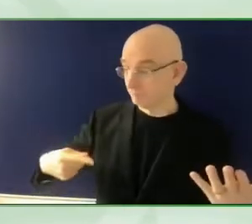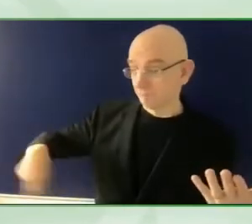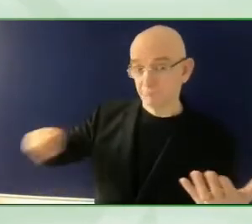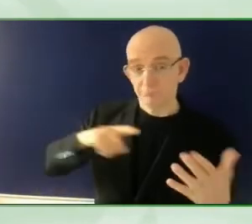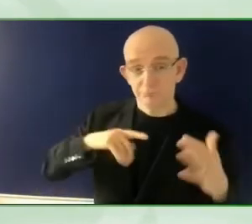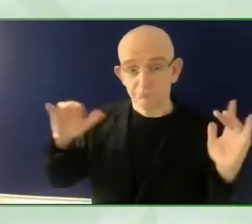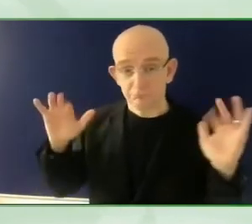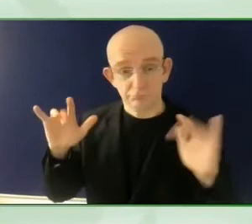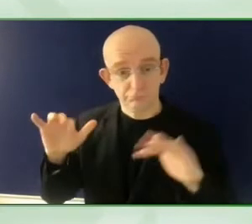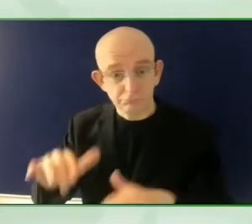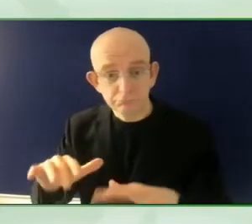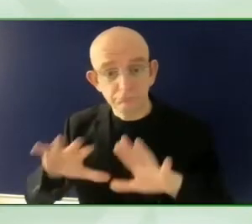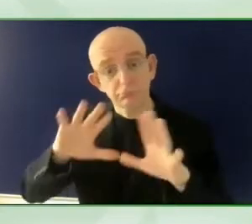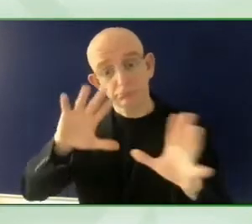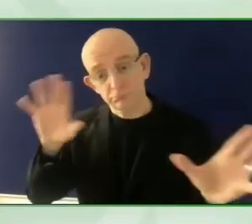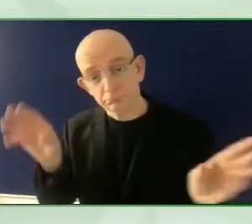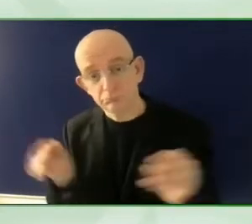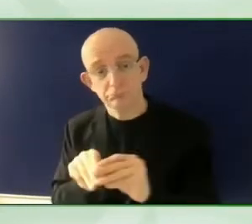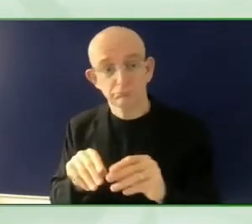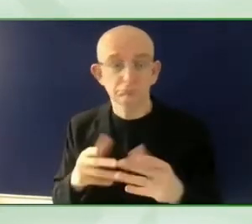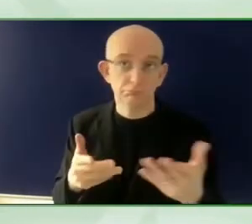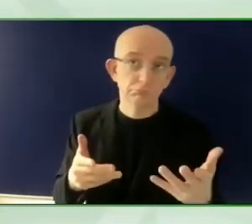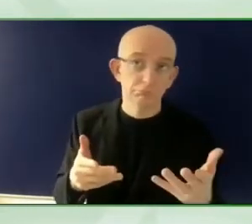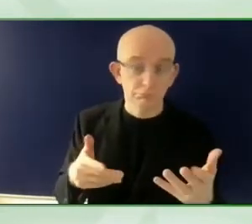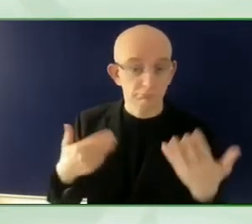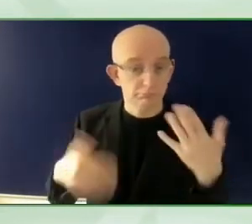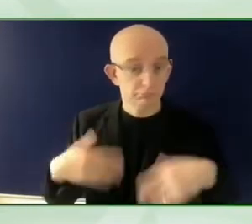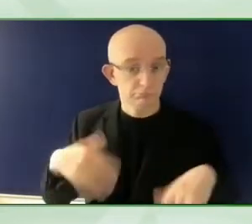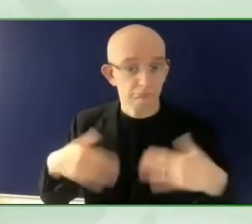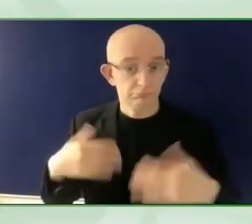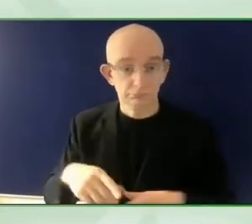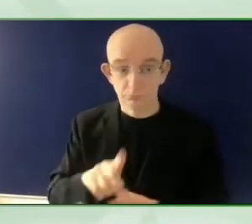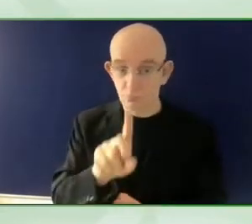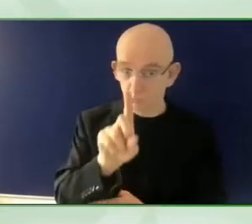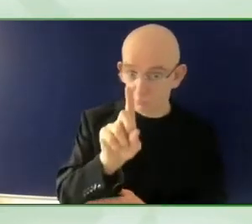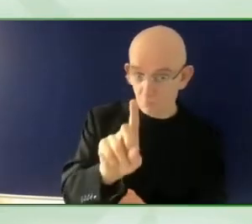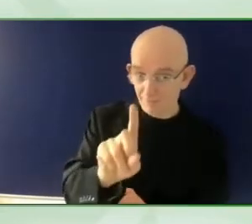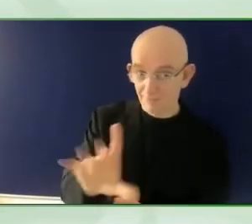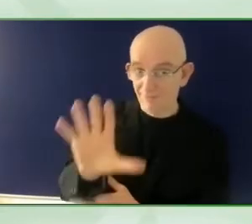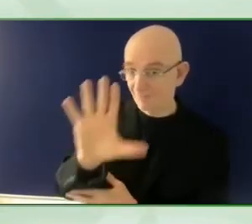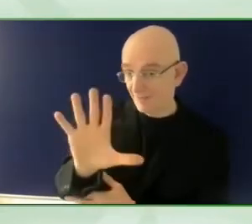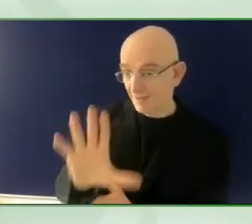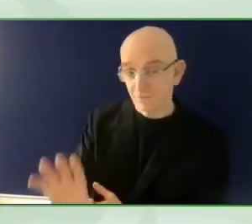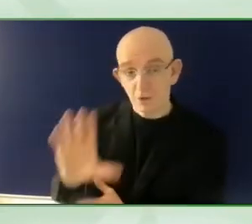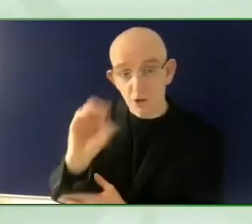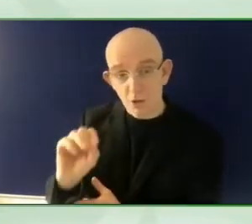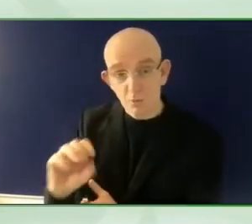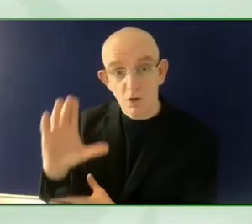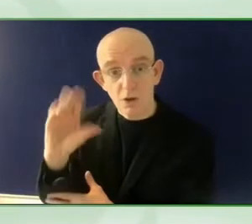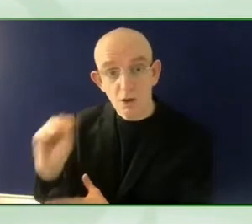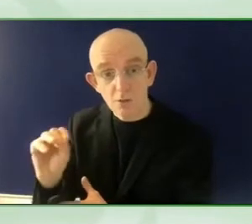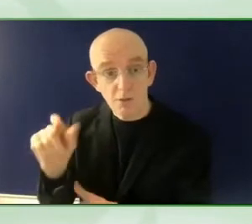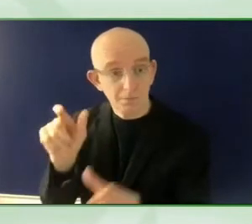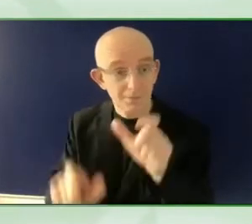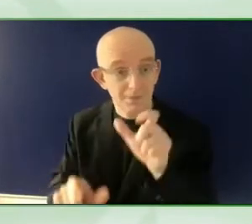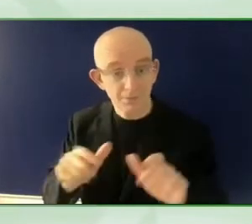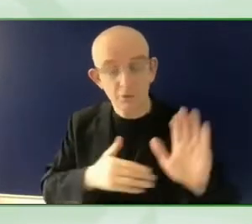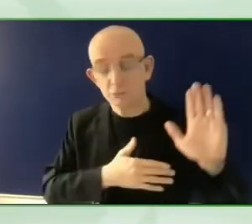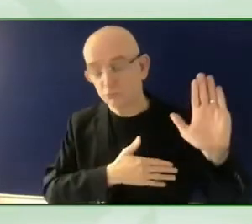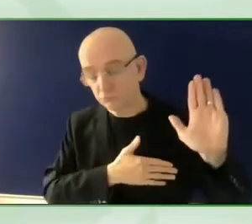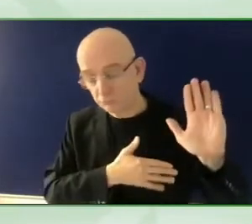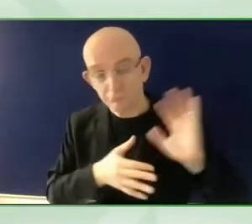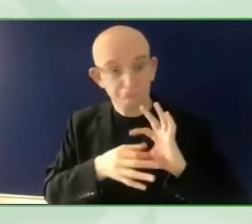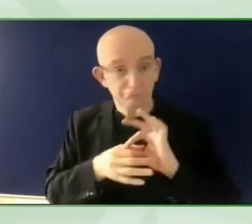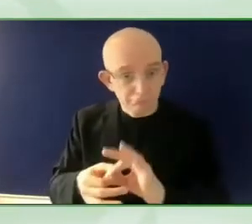agencies, financial institutions, civil society organizations, and OPD. And